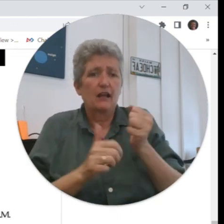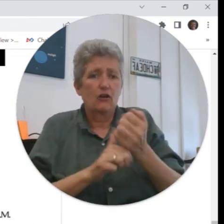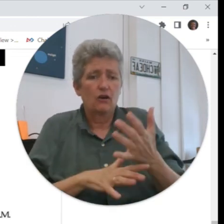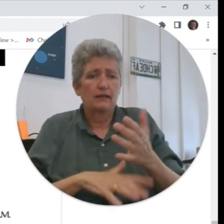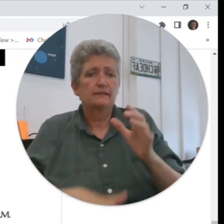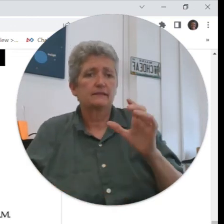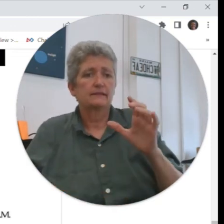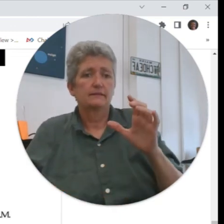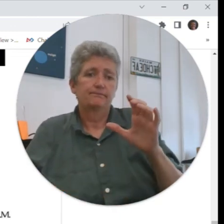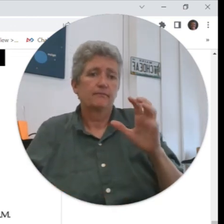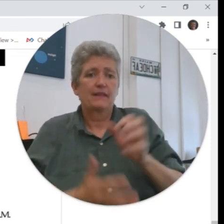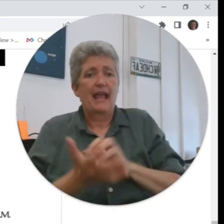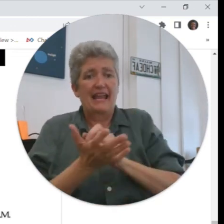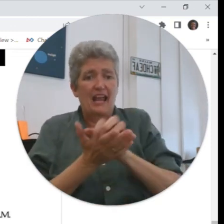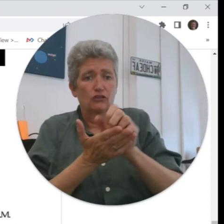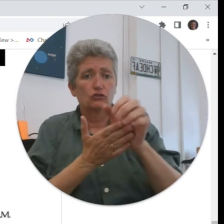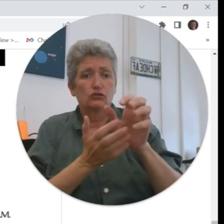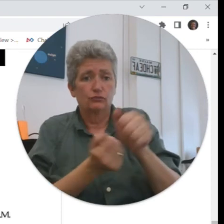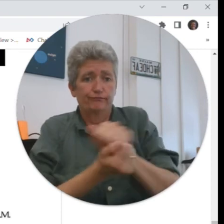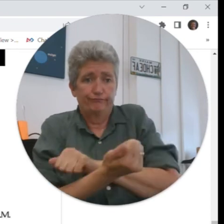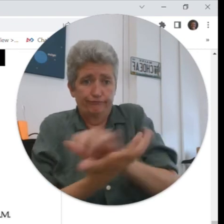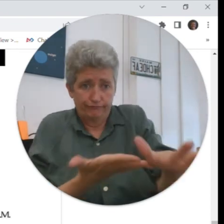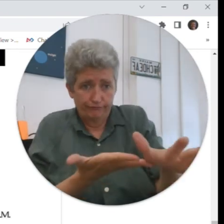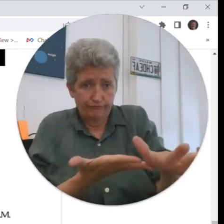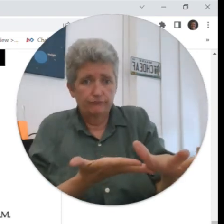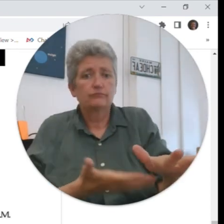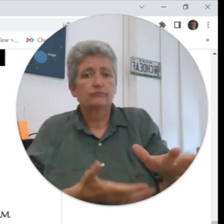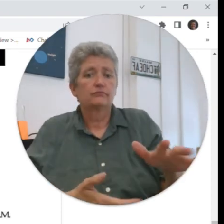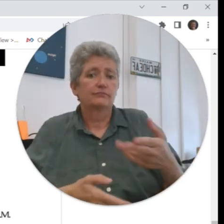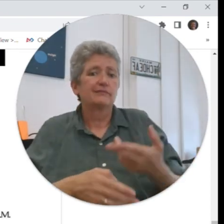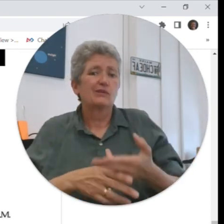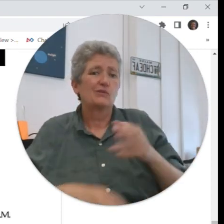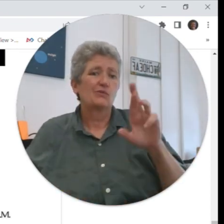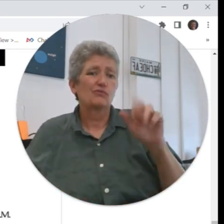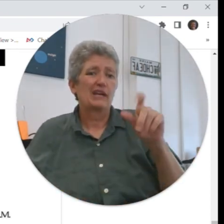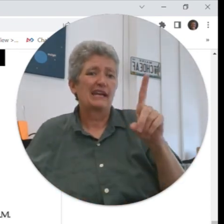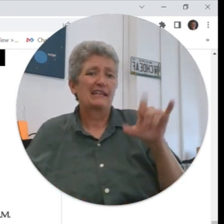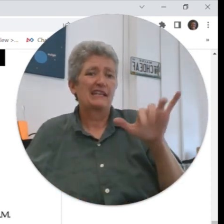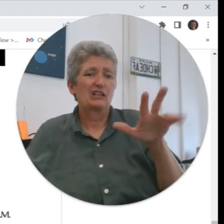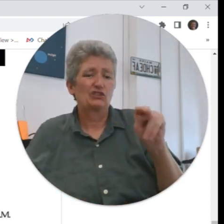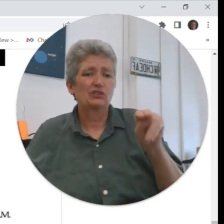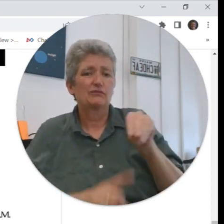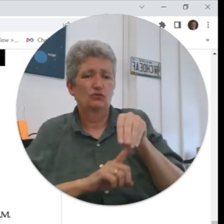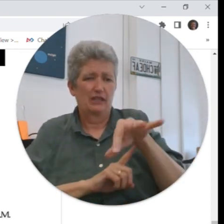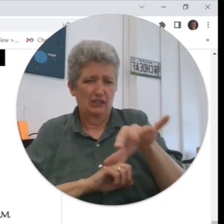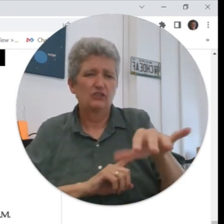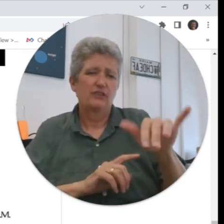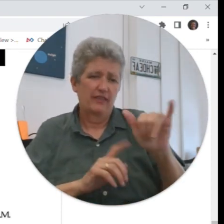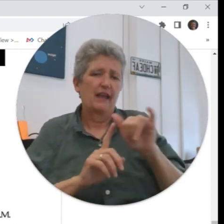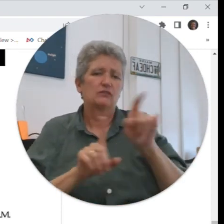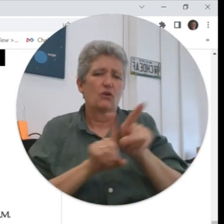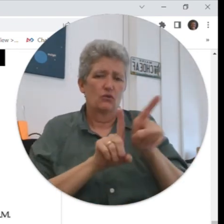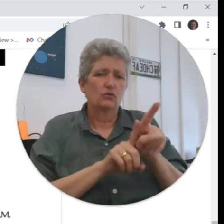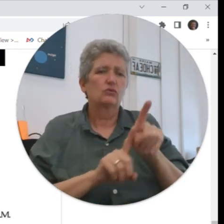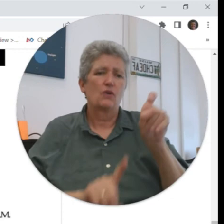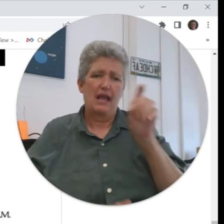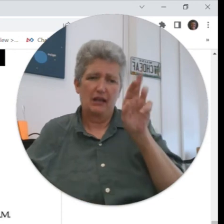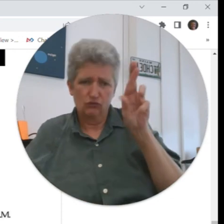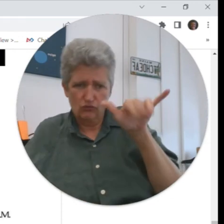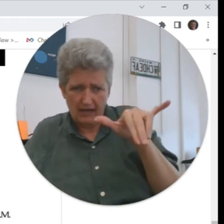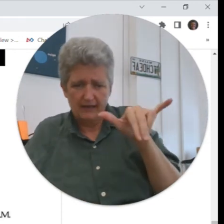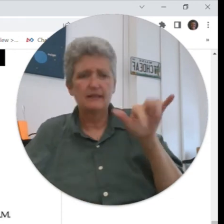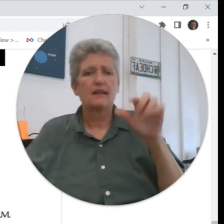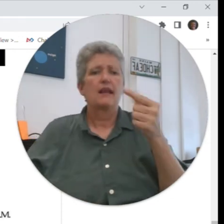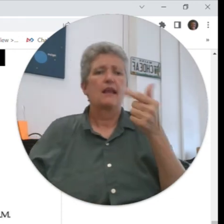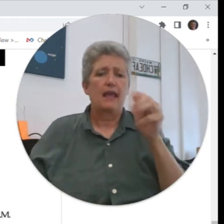you know things that destroy cancer as well as